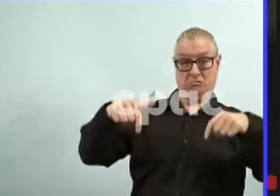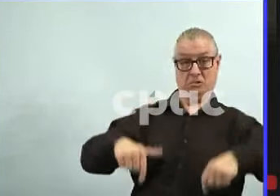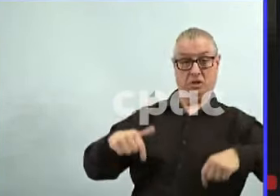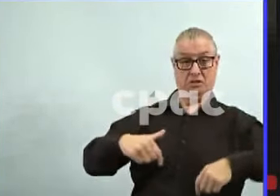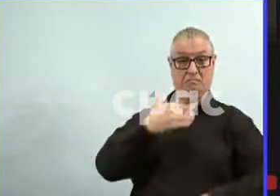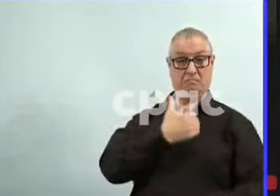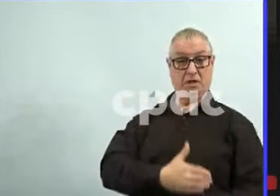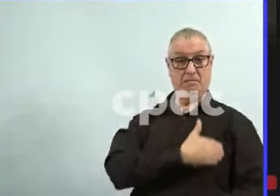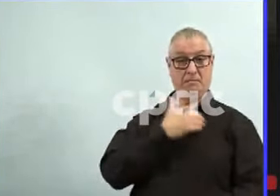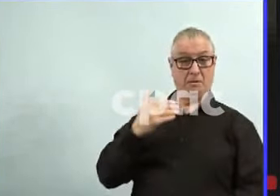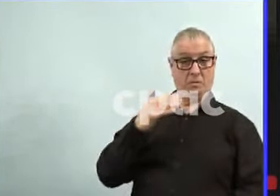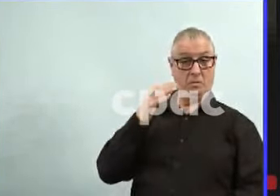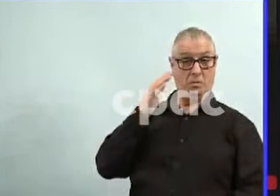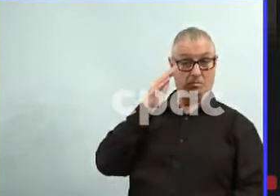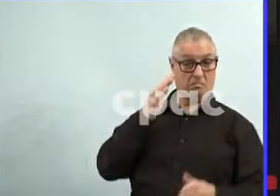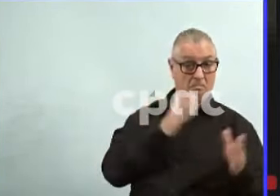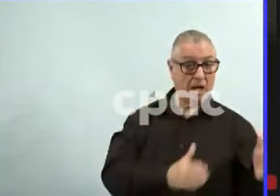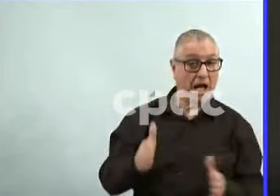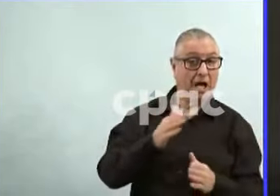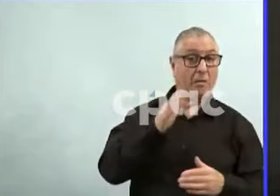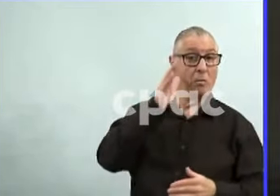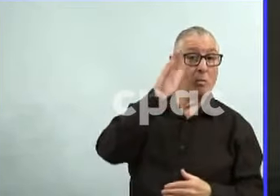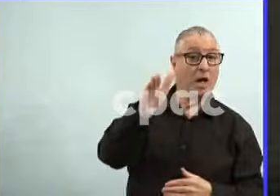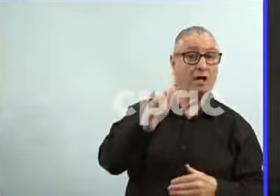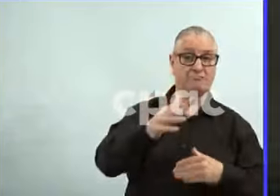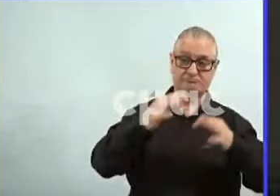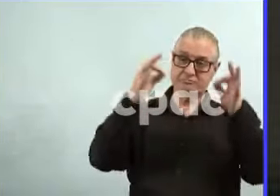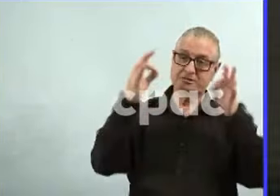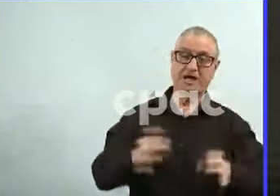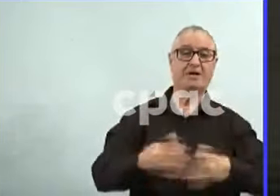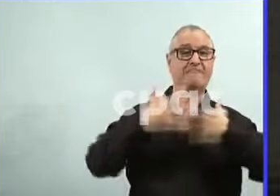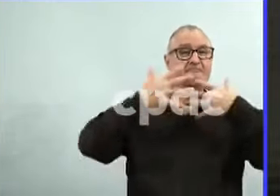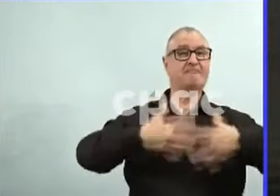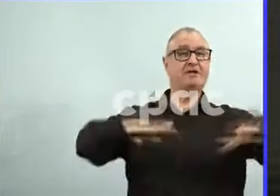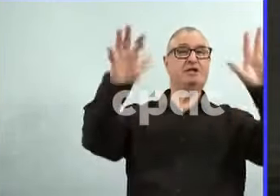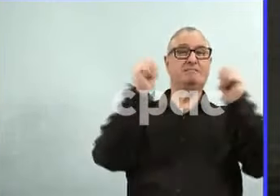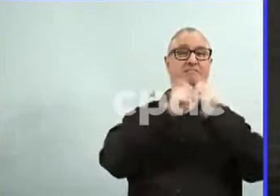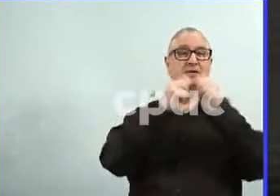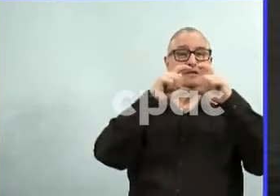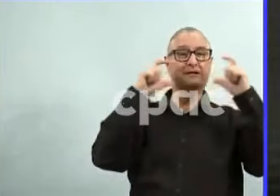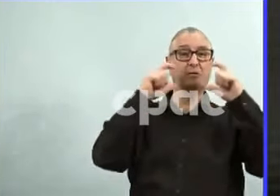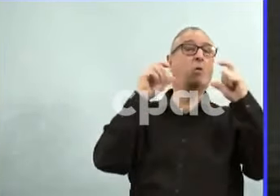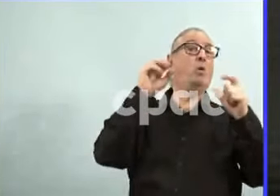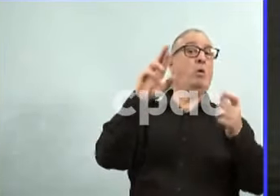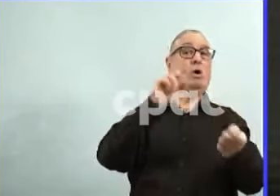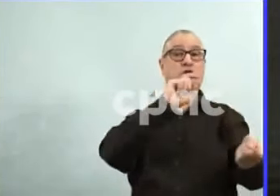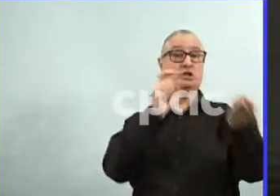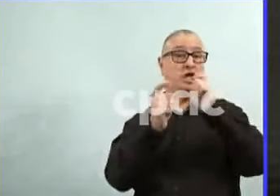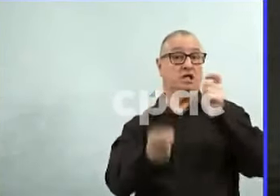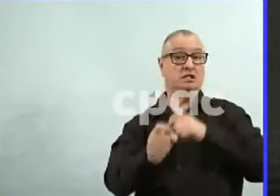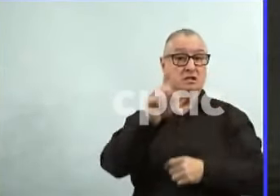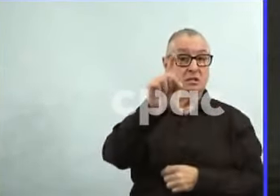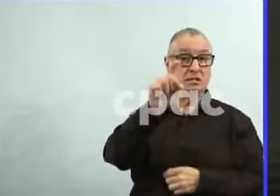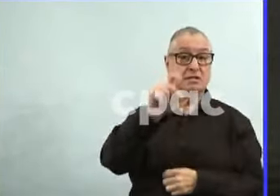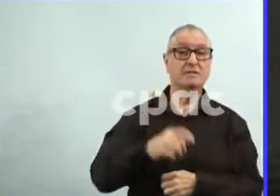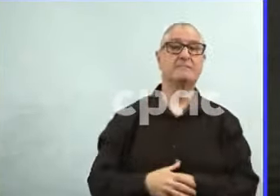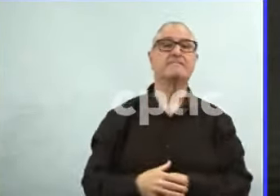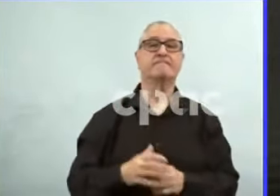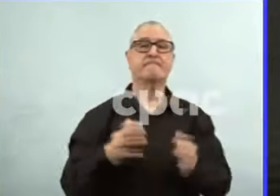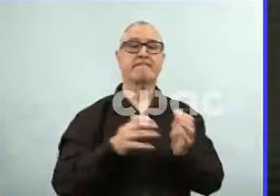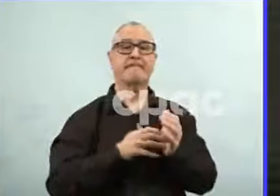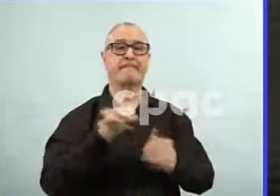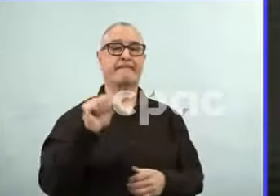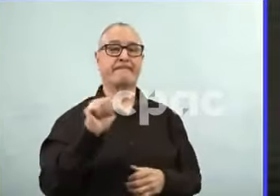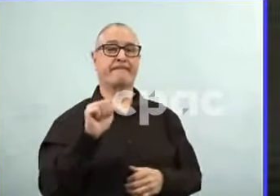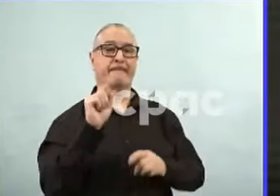relaxing of restrictions? Sure. You I can't comment on what the other provinces have chosen to do or the particular reason